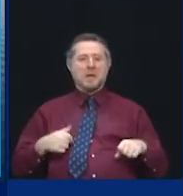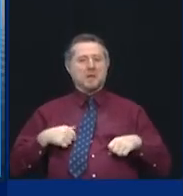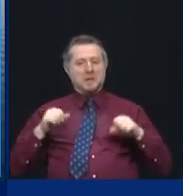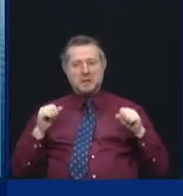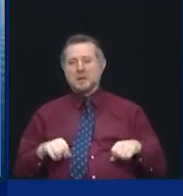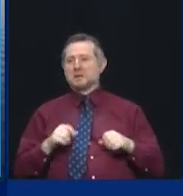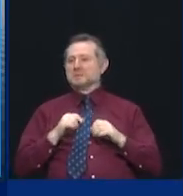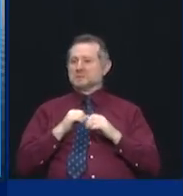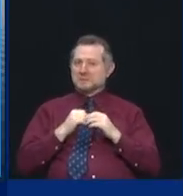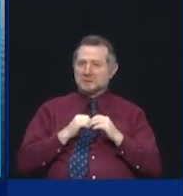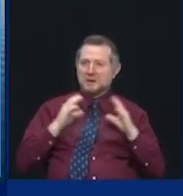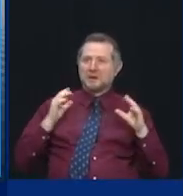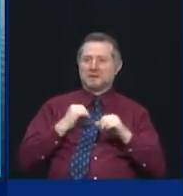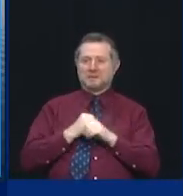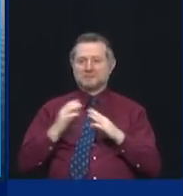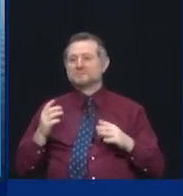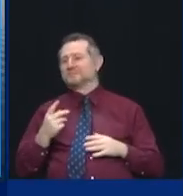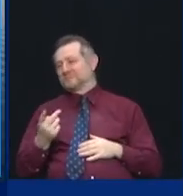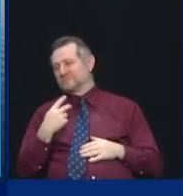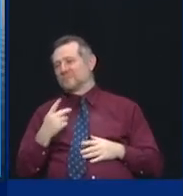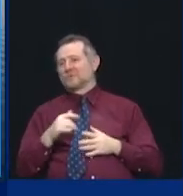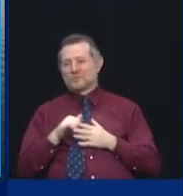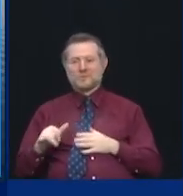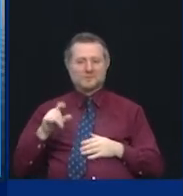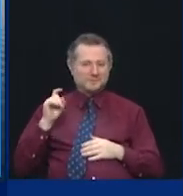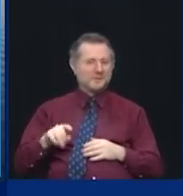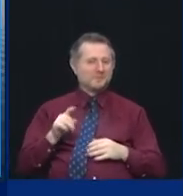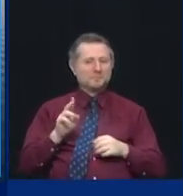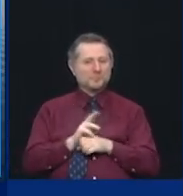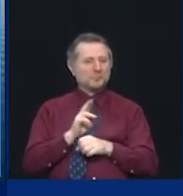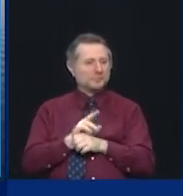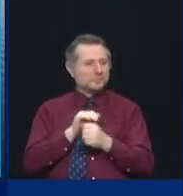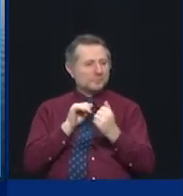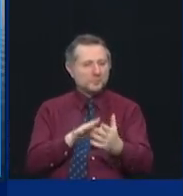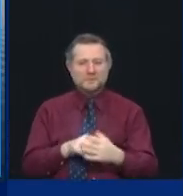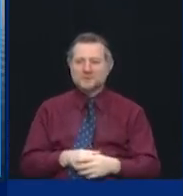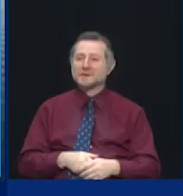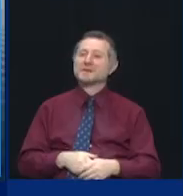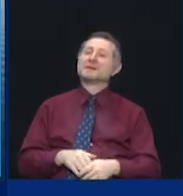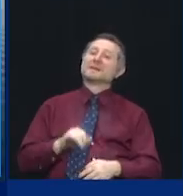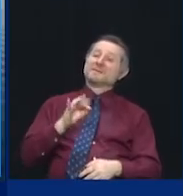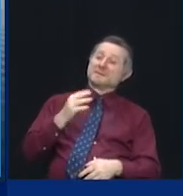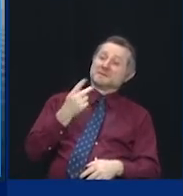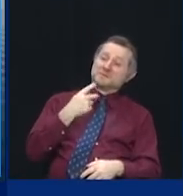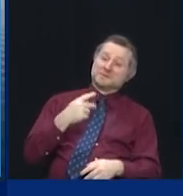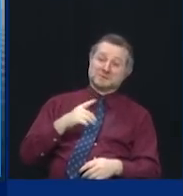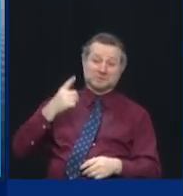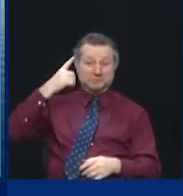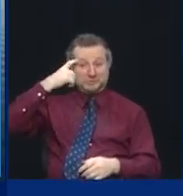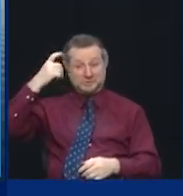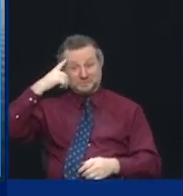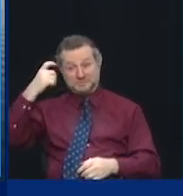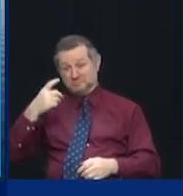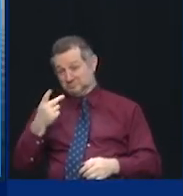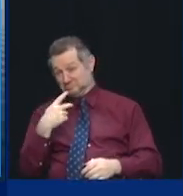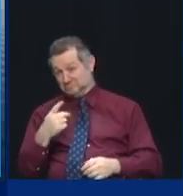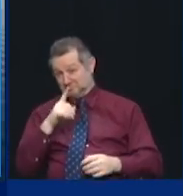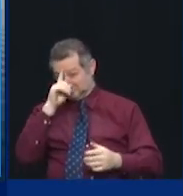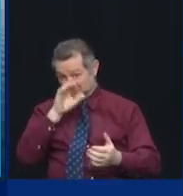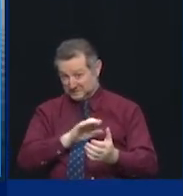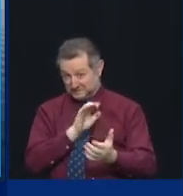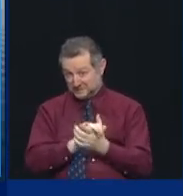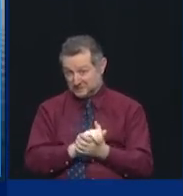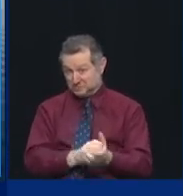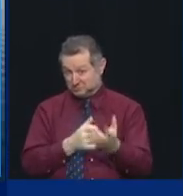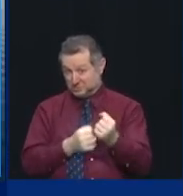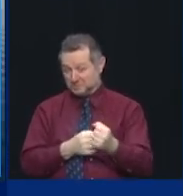state has to be. Because if we can dream it and we believe it, then we can build it